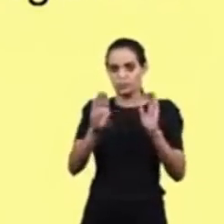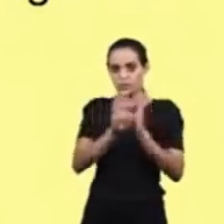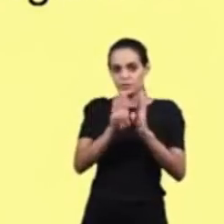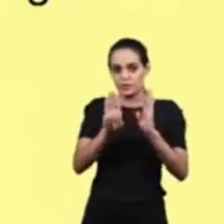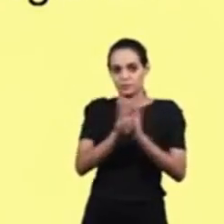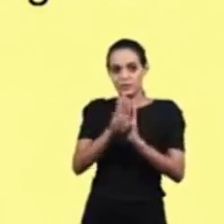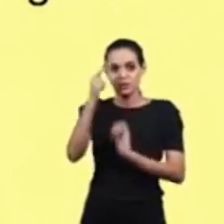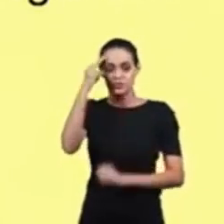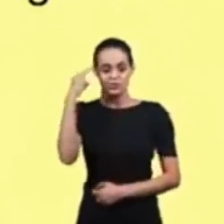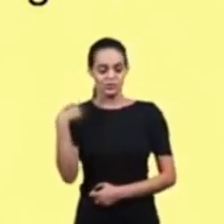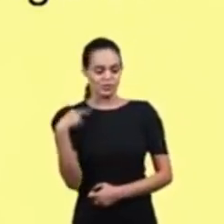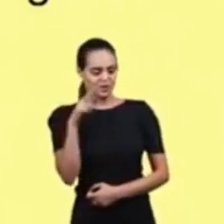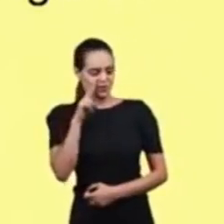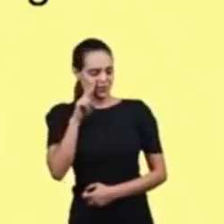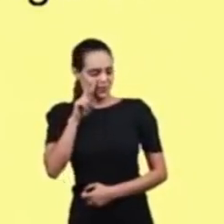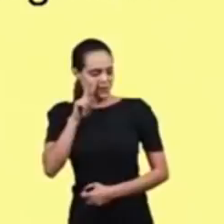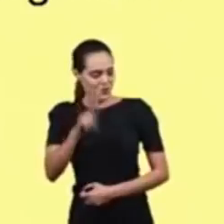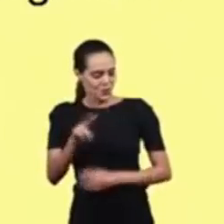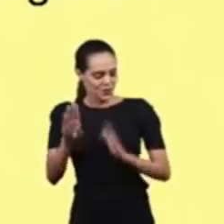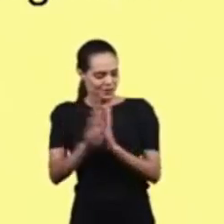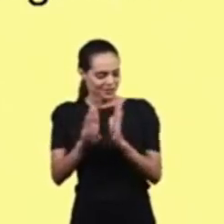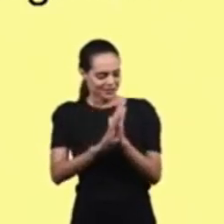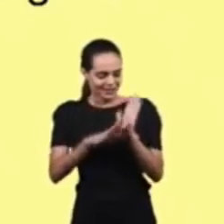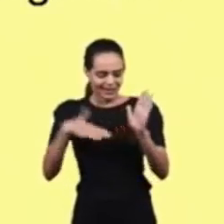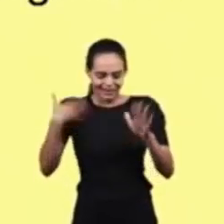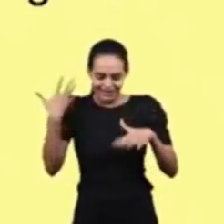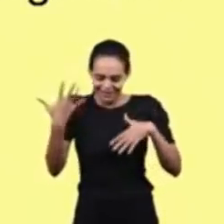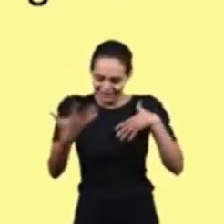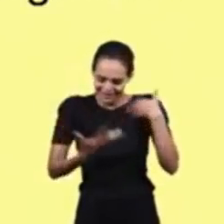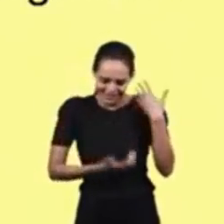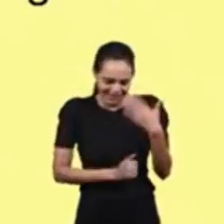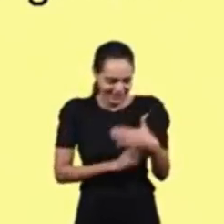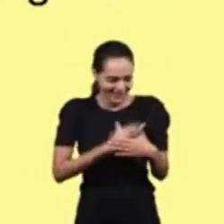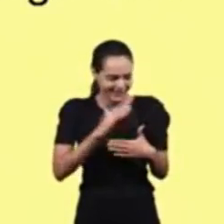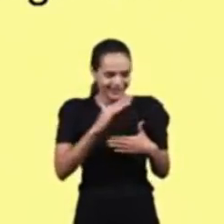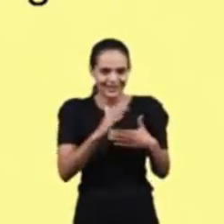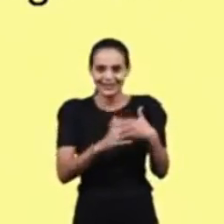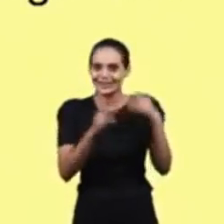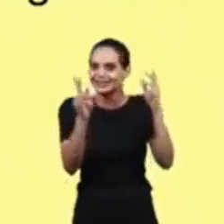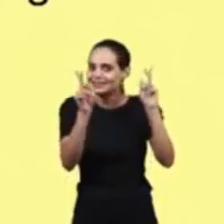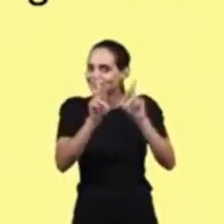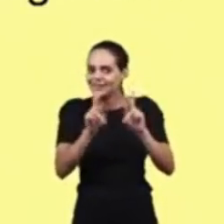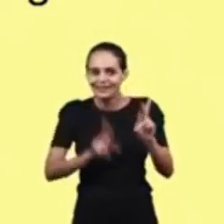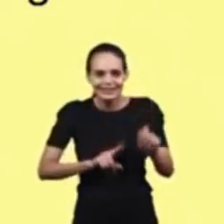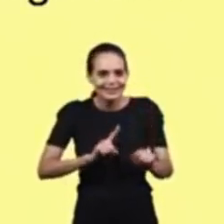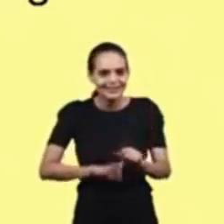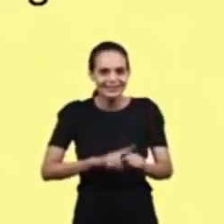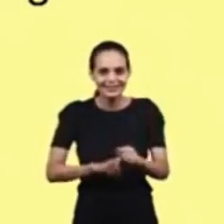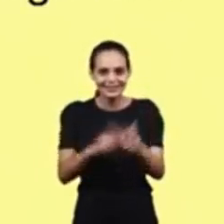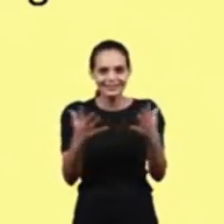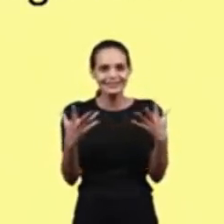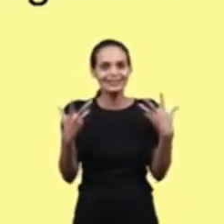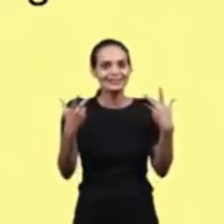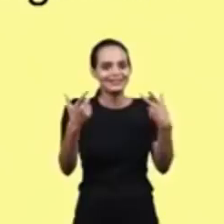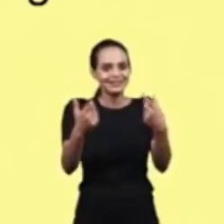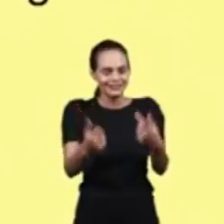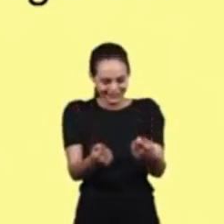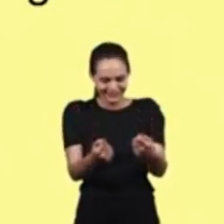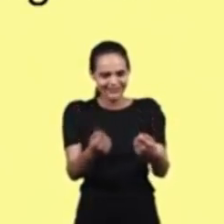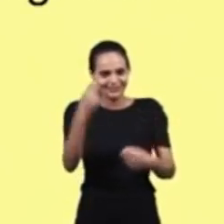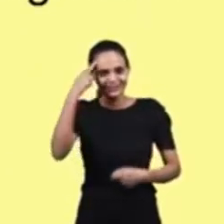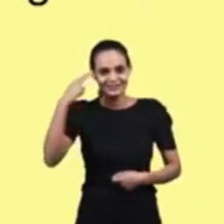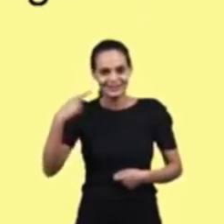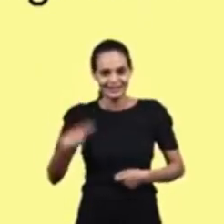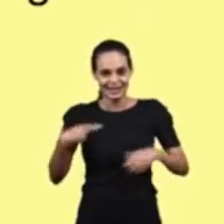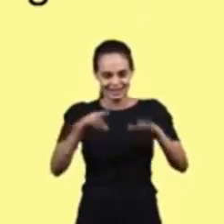Joseph saw Benjamin His heart was filled with happiness And peace It was a marvelous moment Joseph prepared